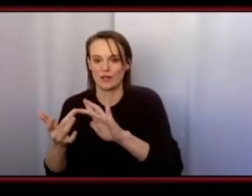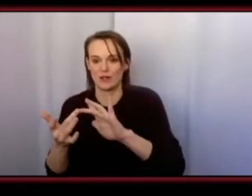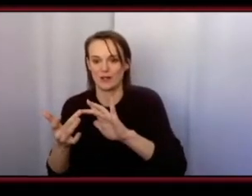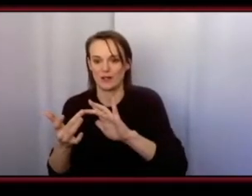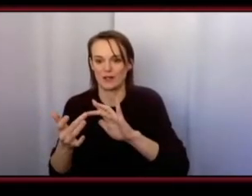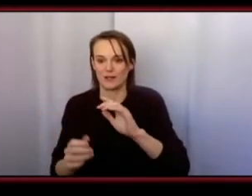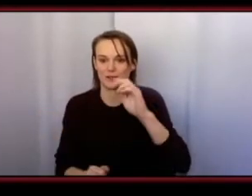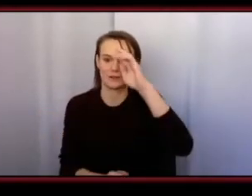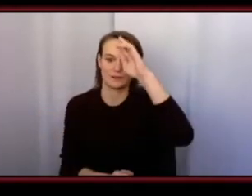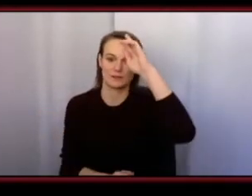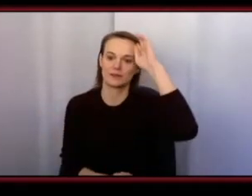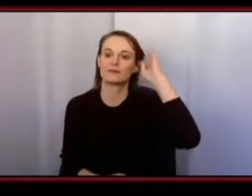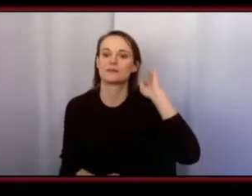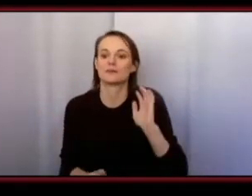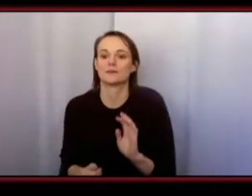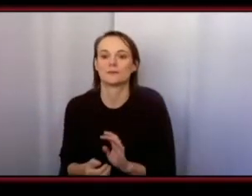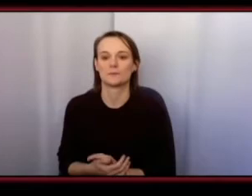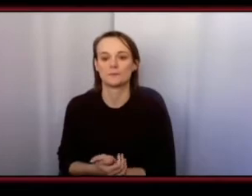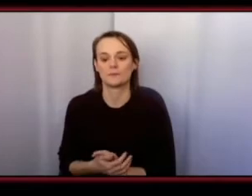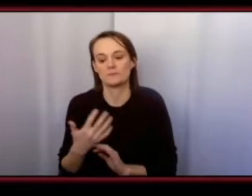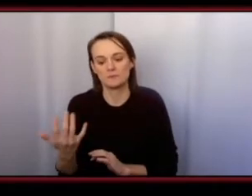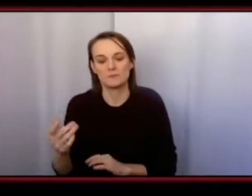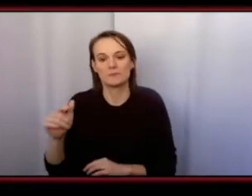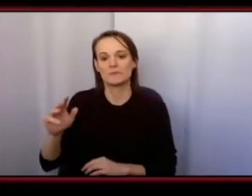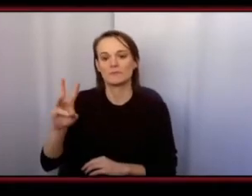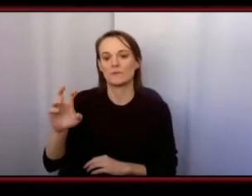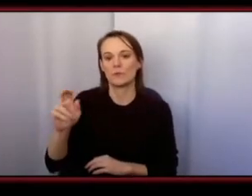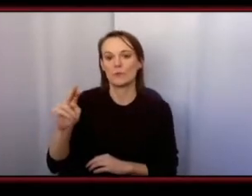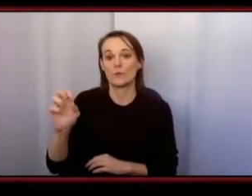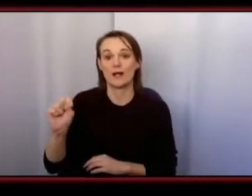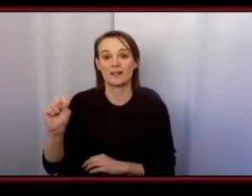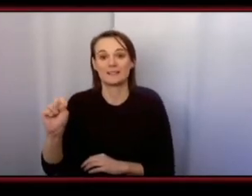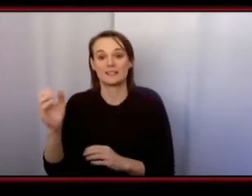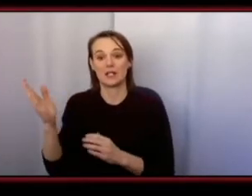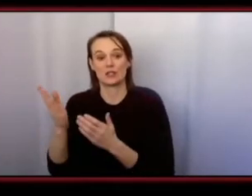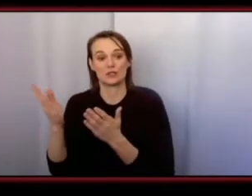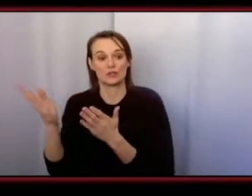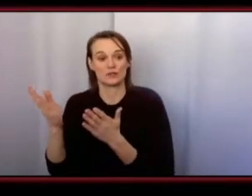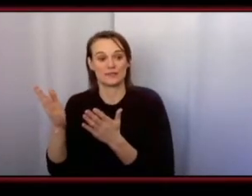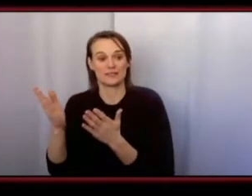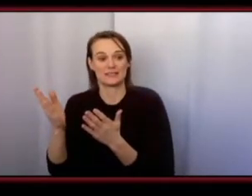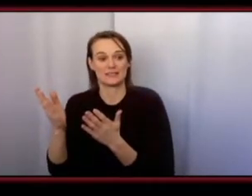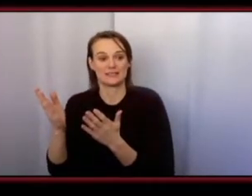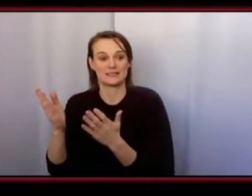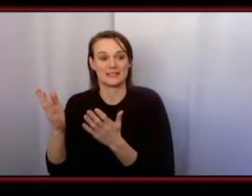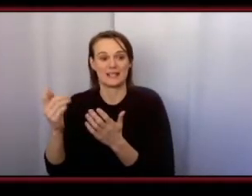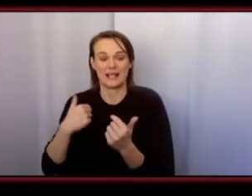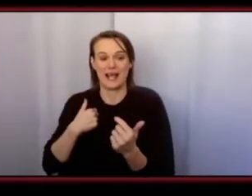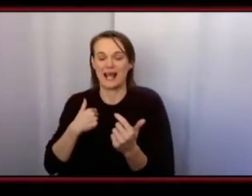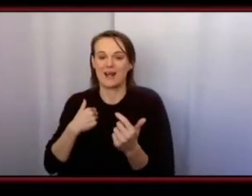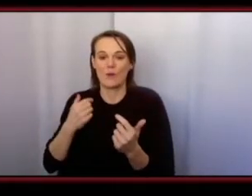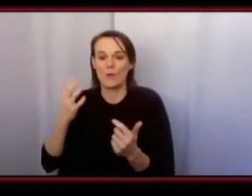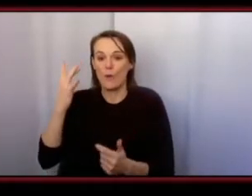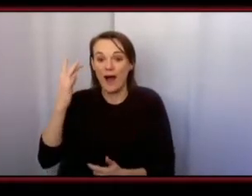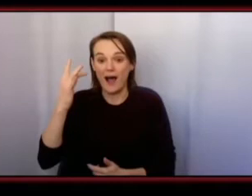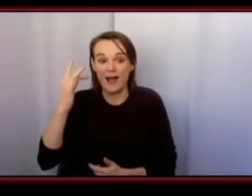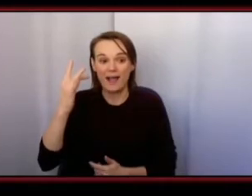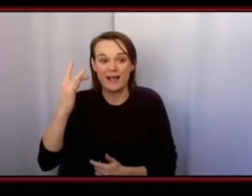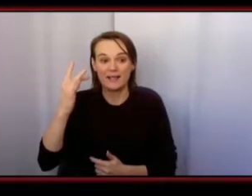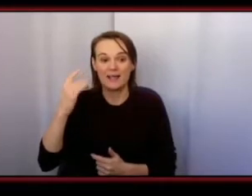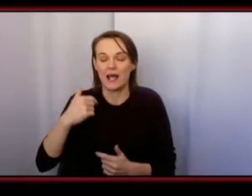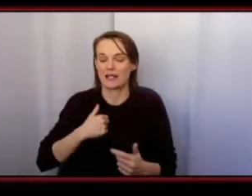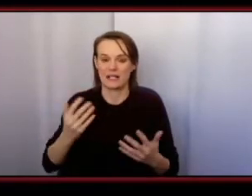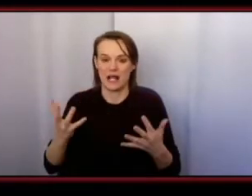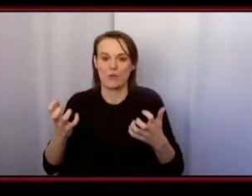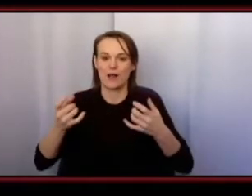um with that said um roberts wellness service was really because i wanted a mask i wanted a african fabric mask and i